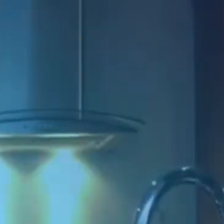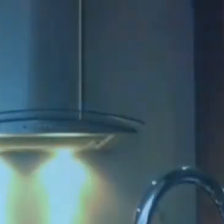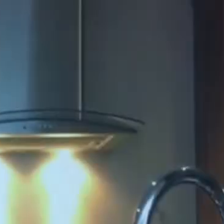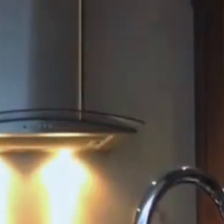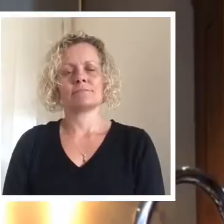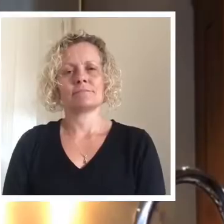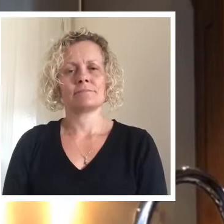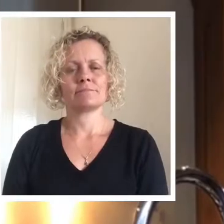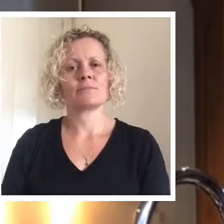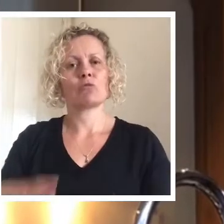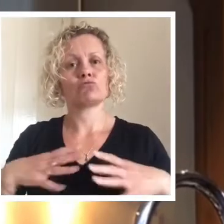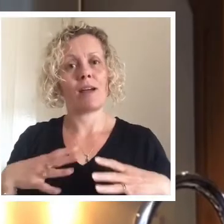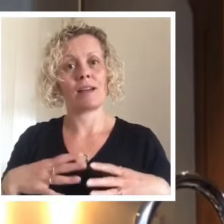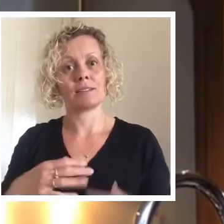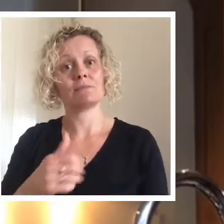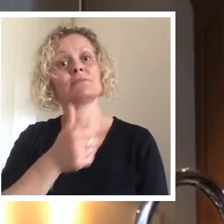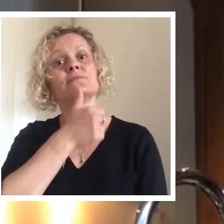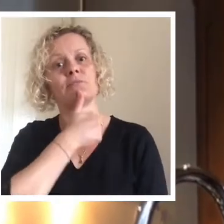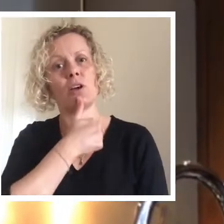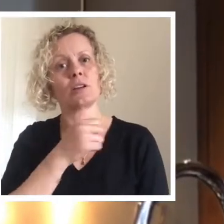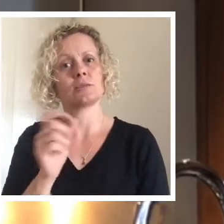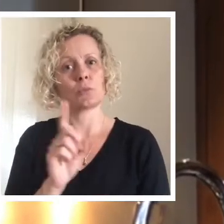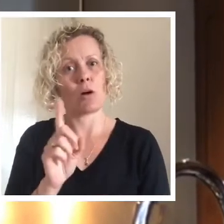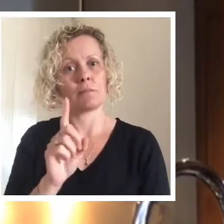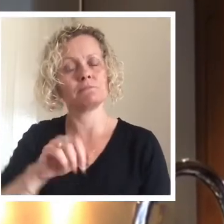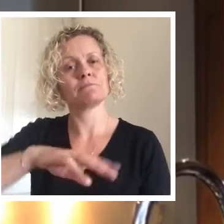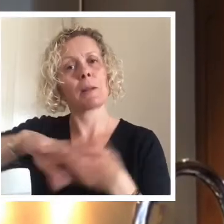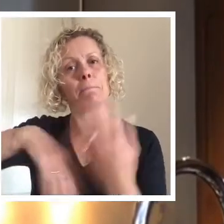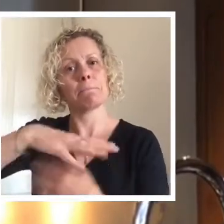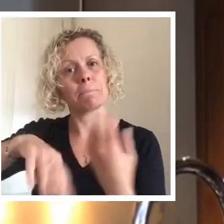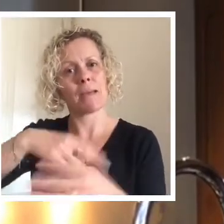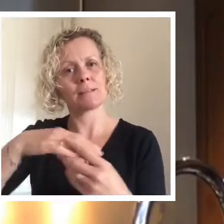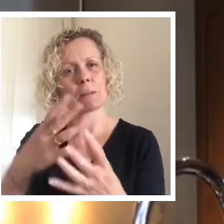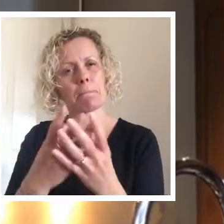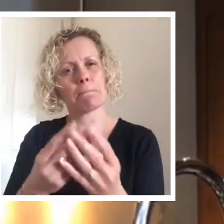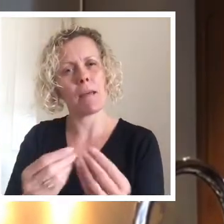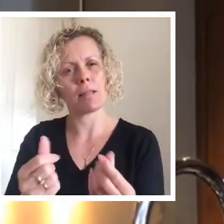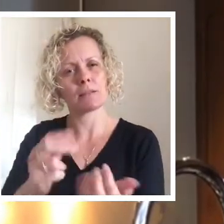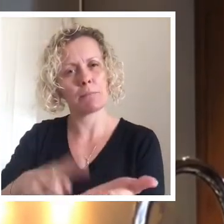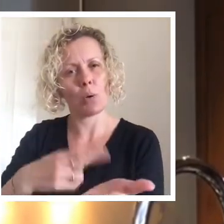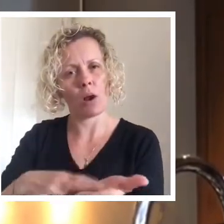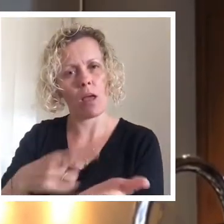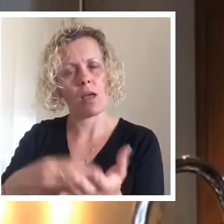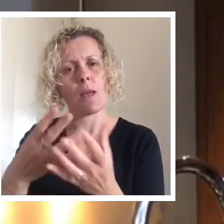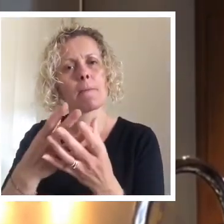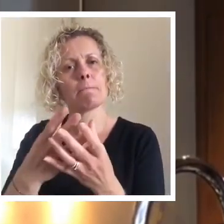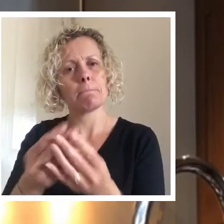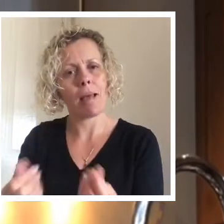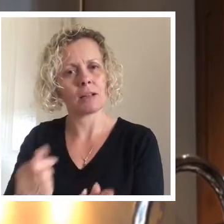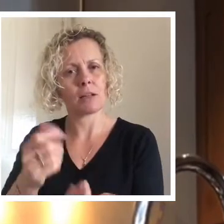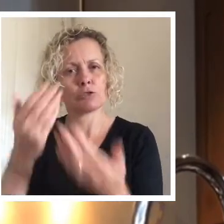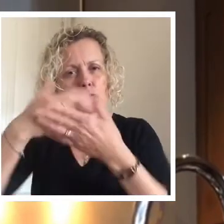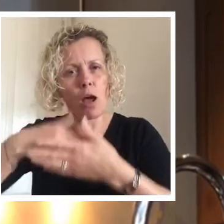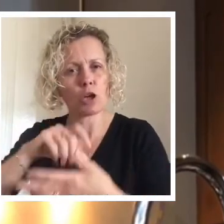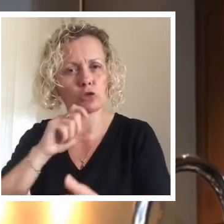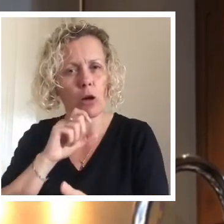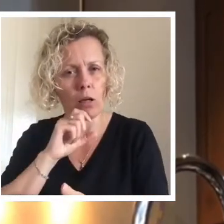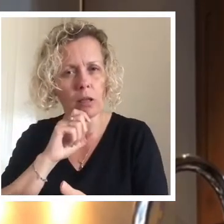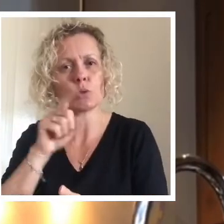Right, first of all we are going to mix together our melted butter and our melted dark chocolate. Now you needed